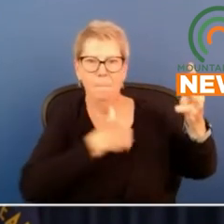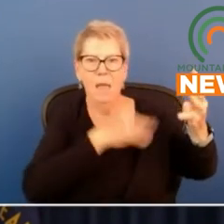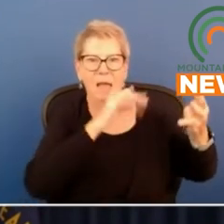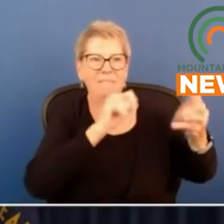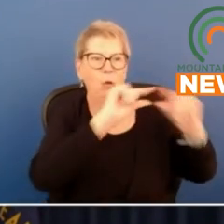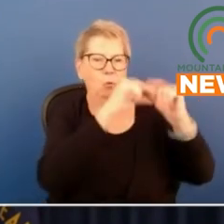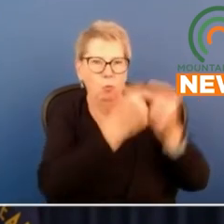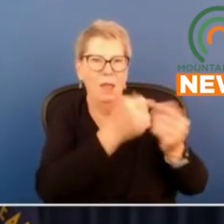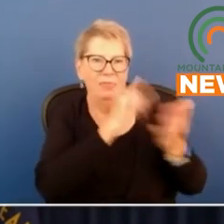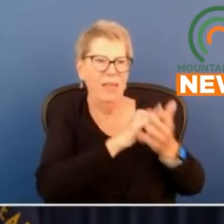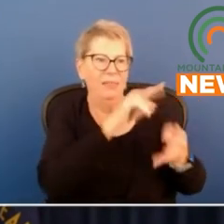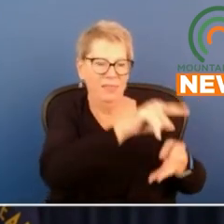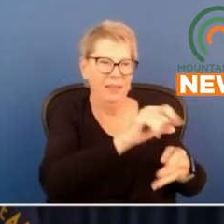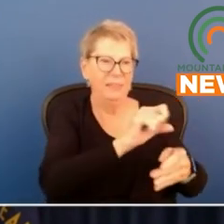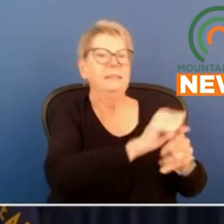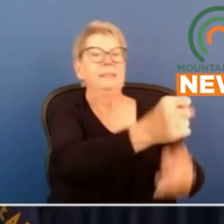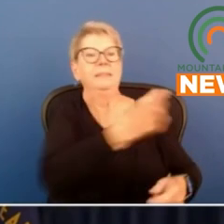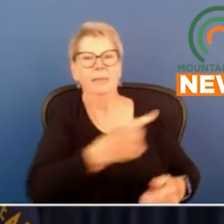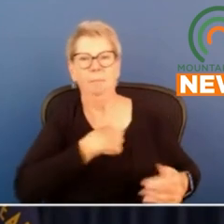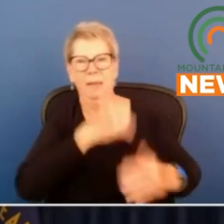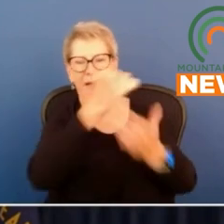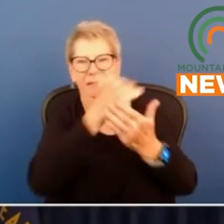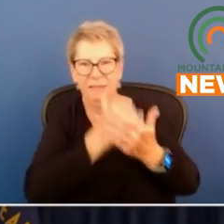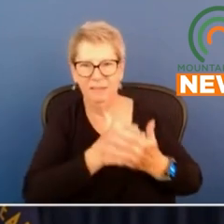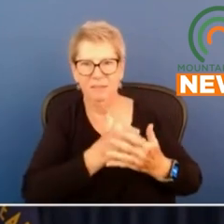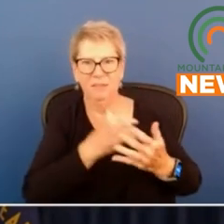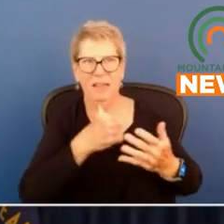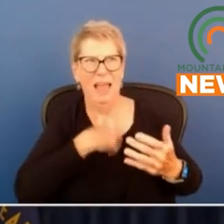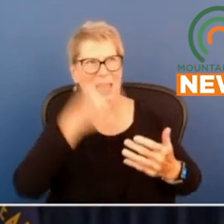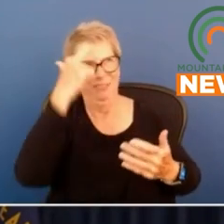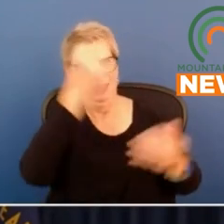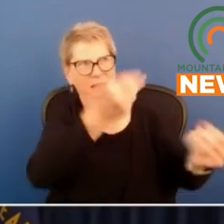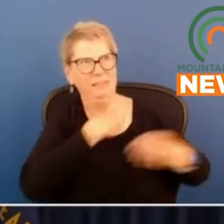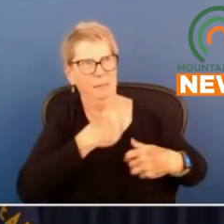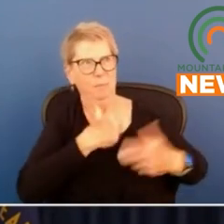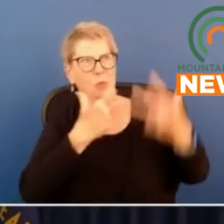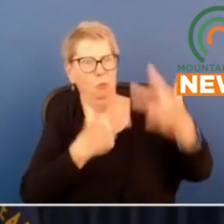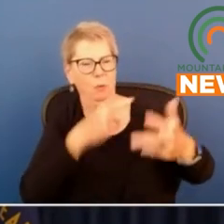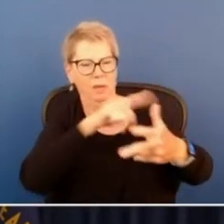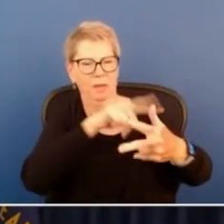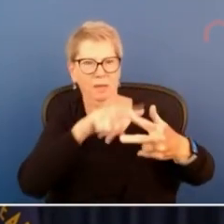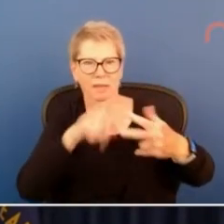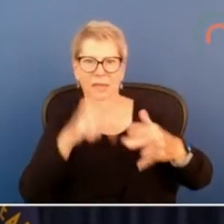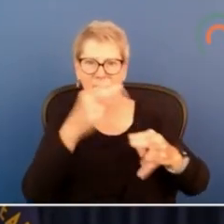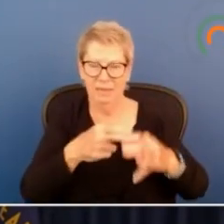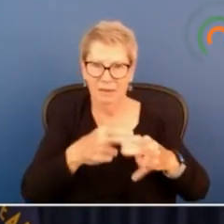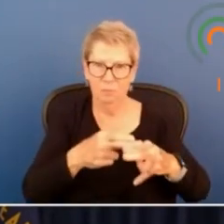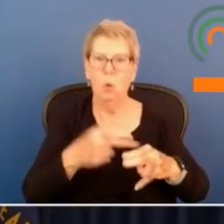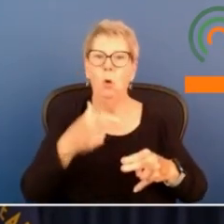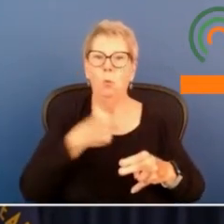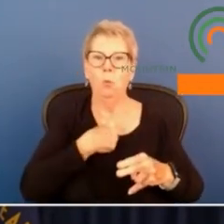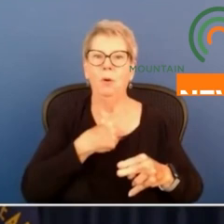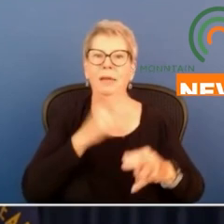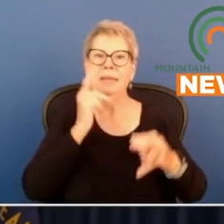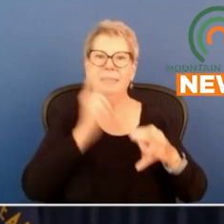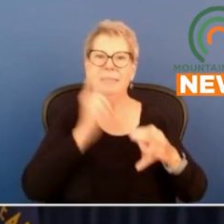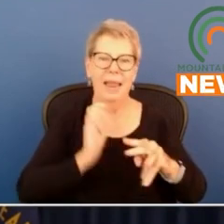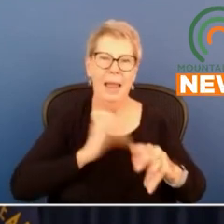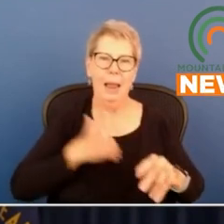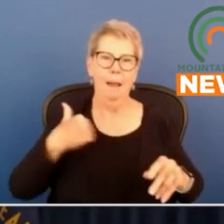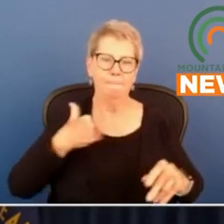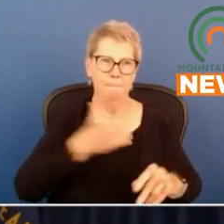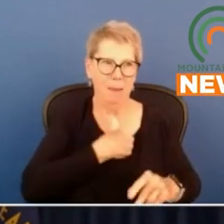then send me a list of I think it is three names we are in the process of naming our members to it